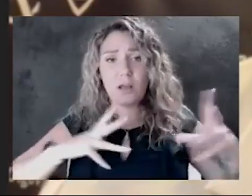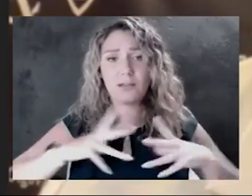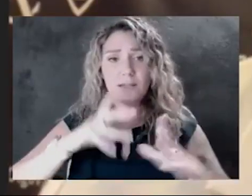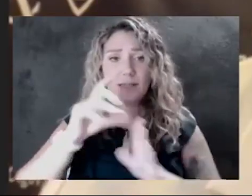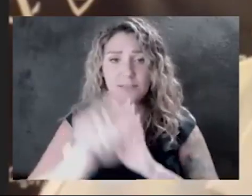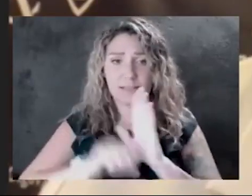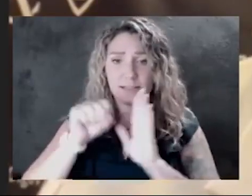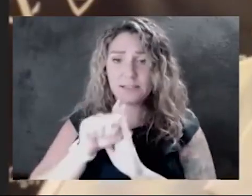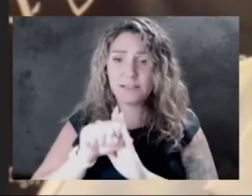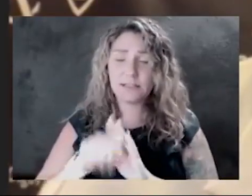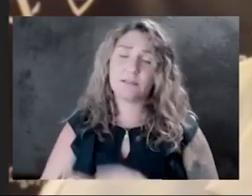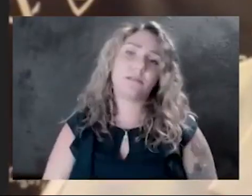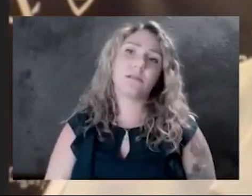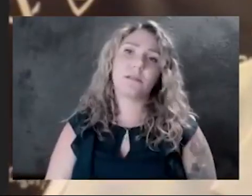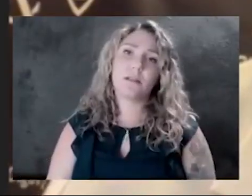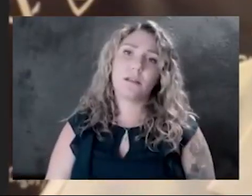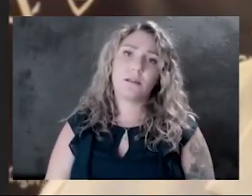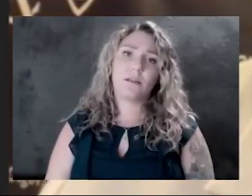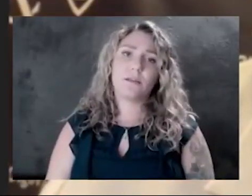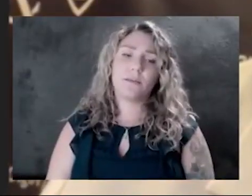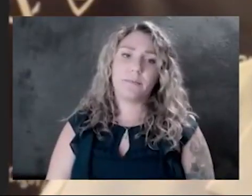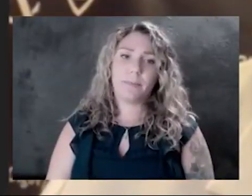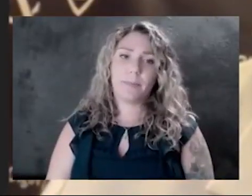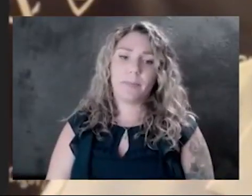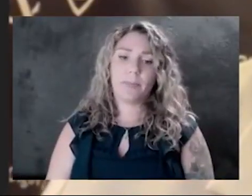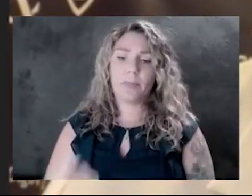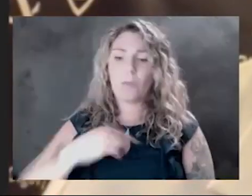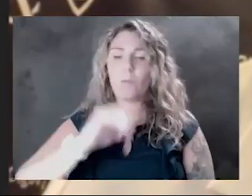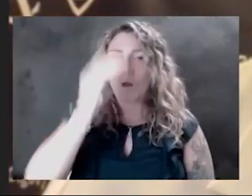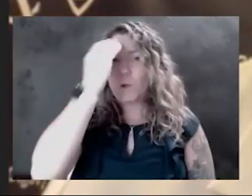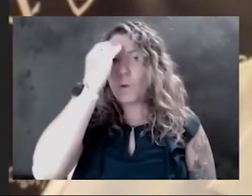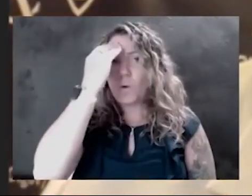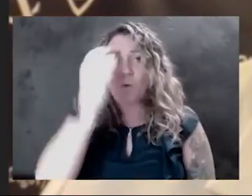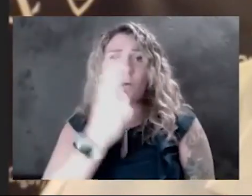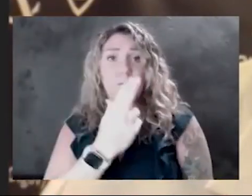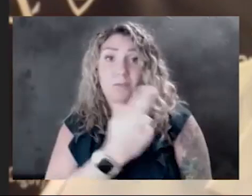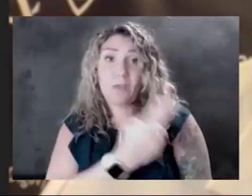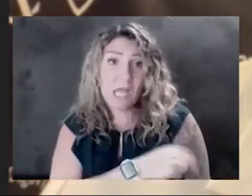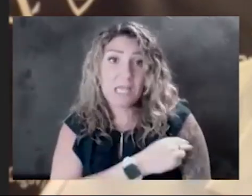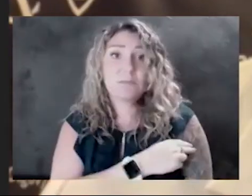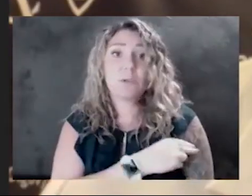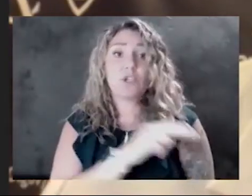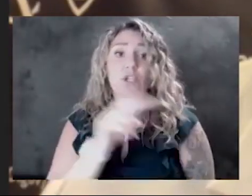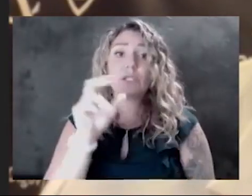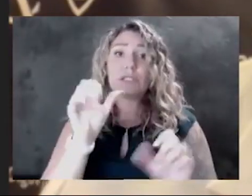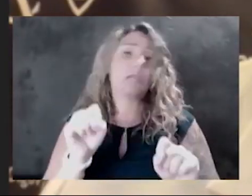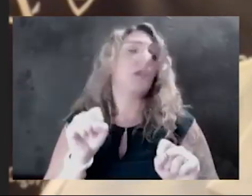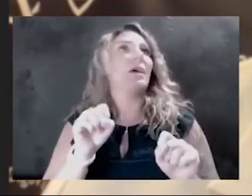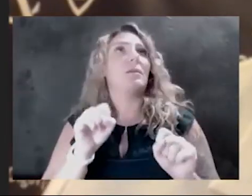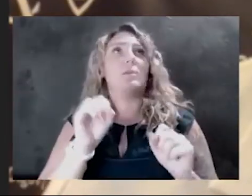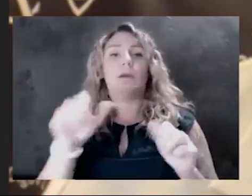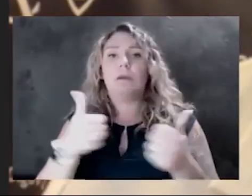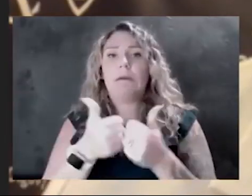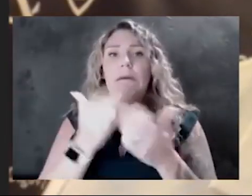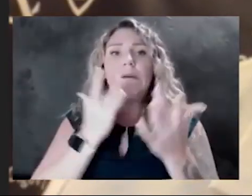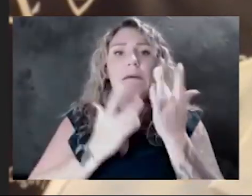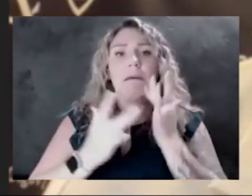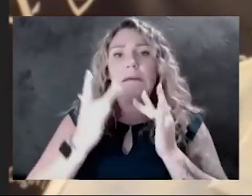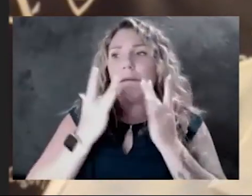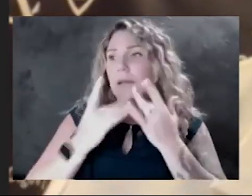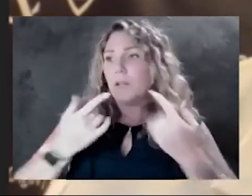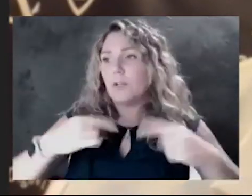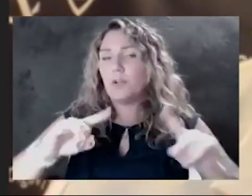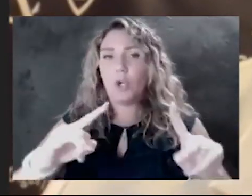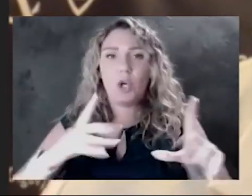know that we can put hospitals on real challenges during the holiday seasons